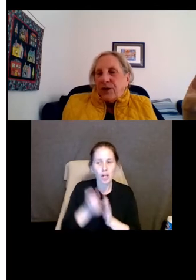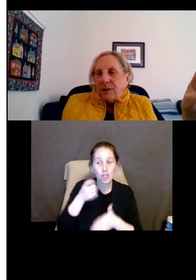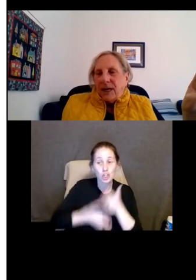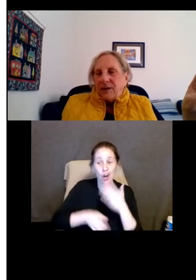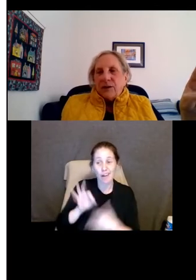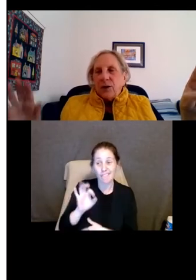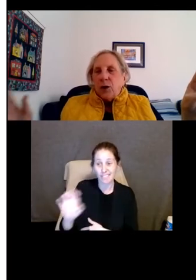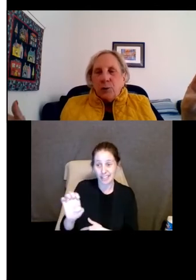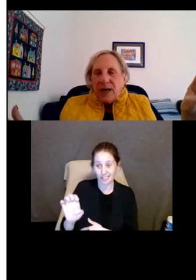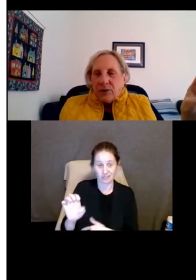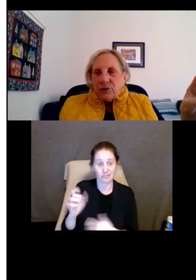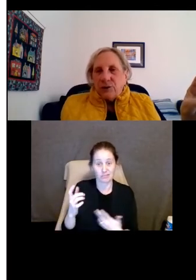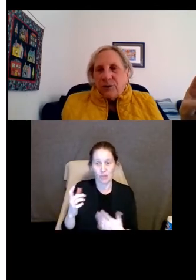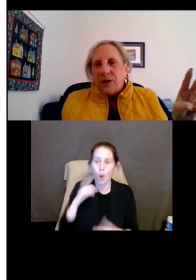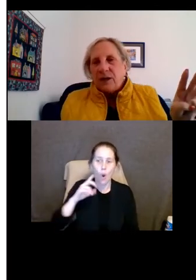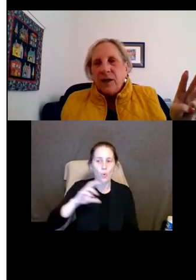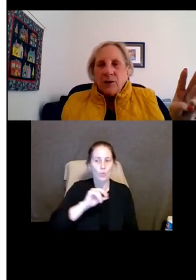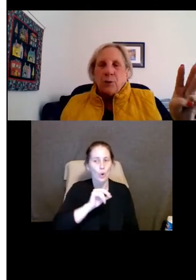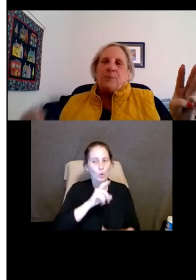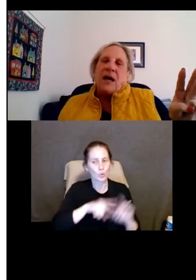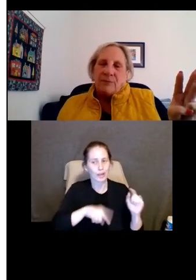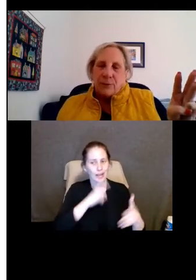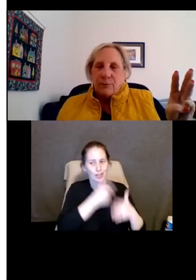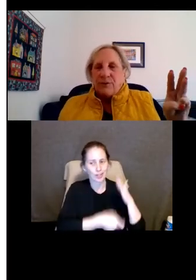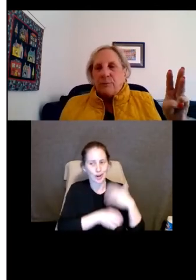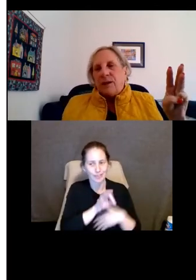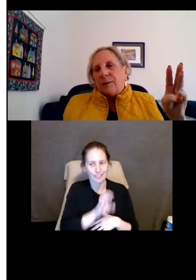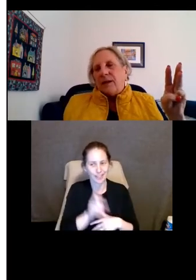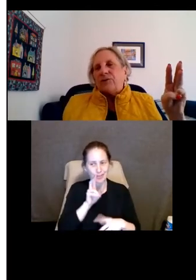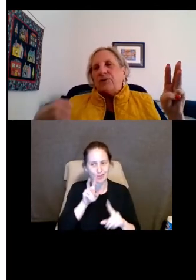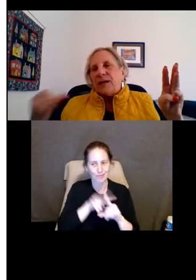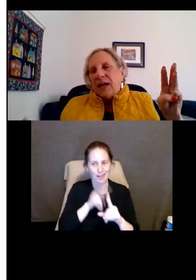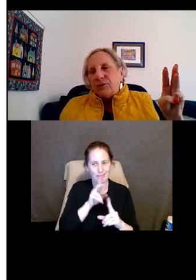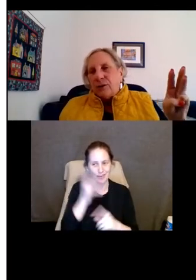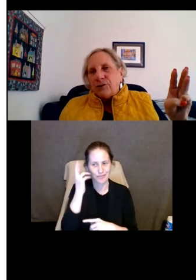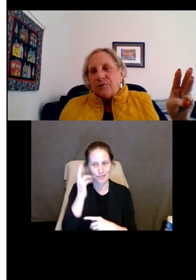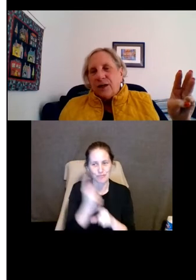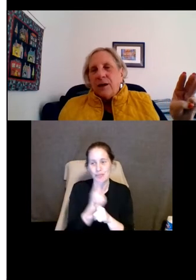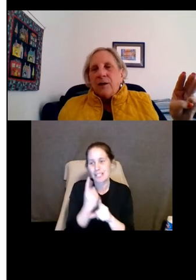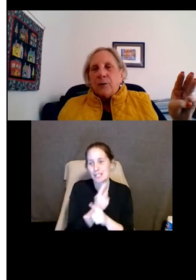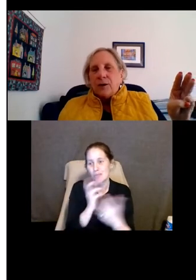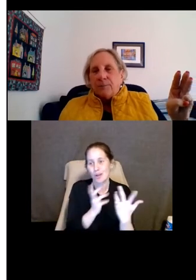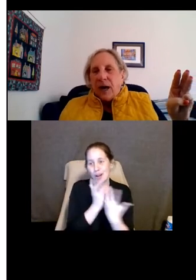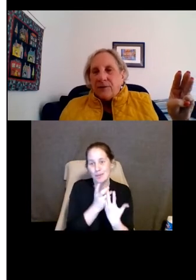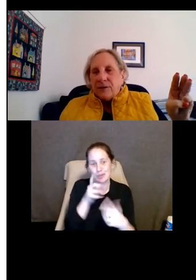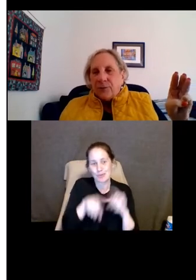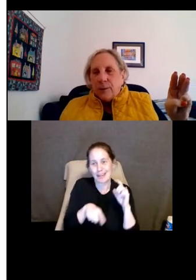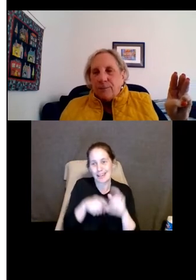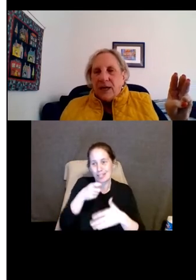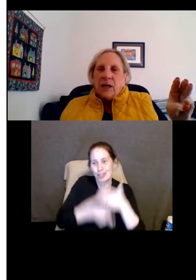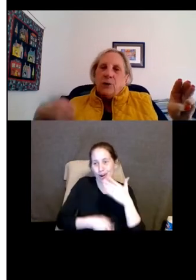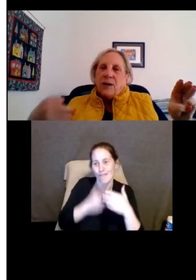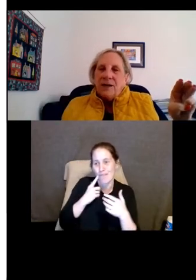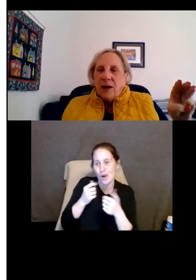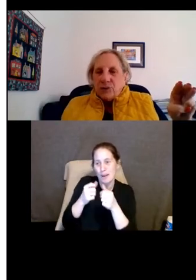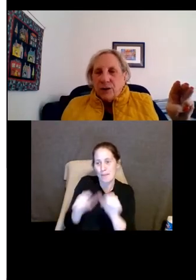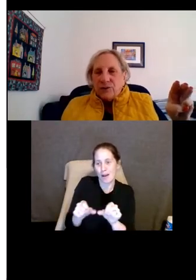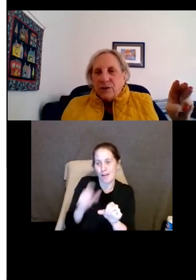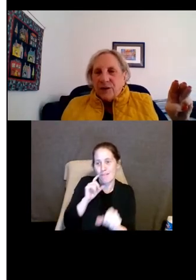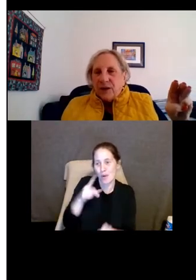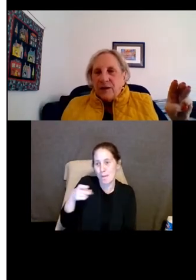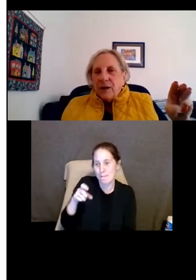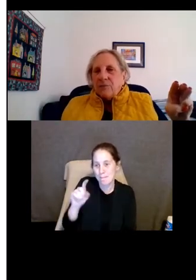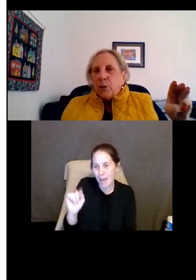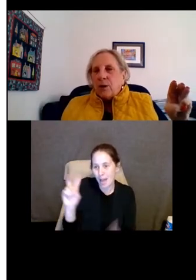This is the whole thing about, no, you can't charge a fee to apply for a reasonable accommodation. You can't charge a fee for a deposit for a pet. You cannot